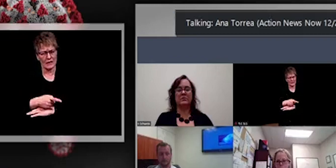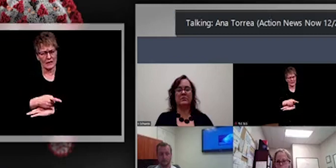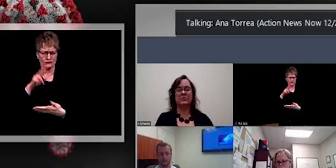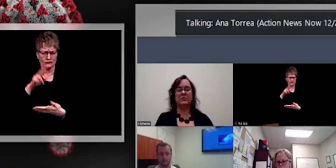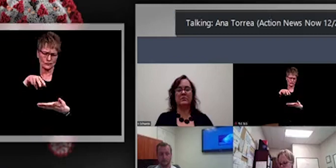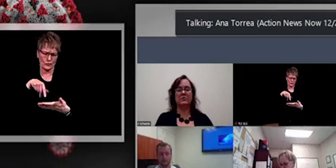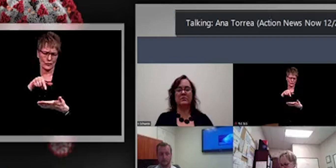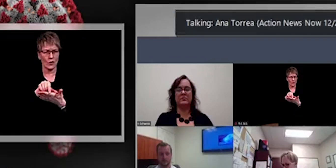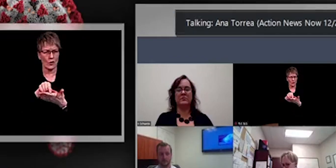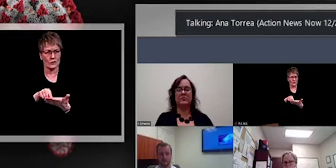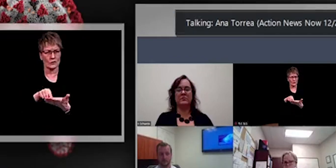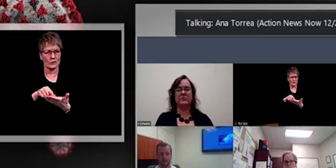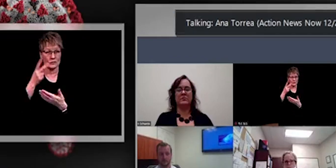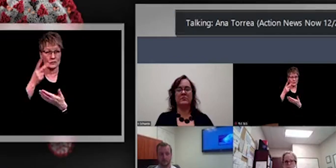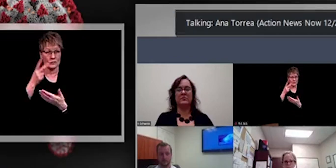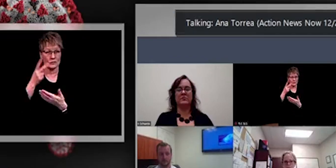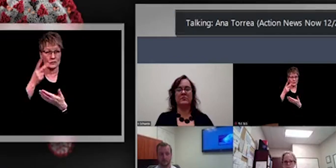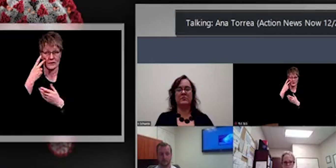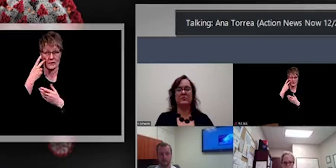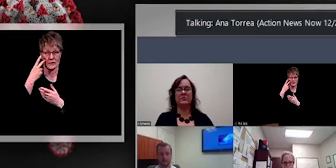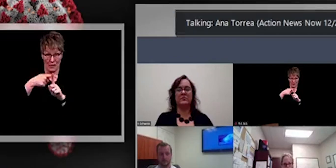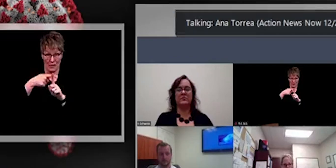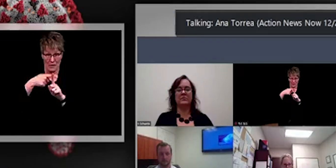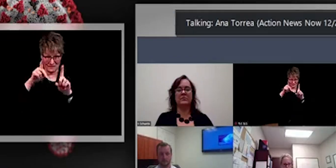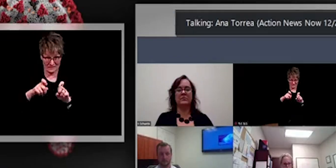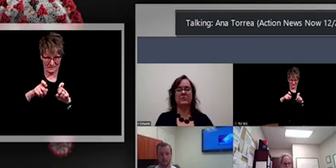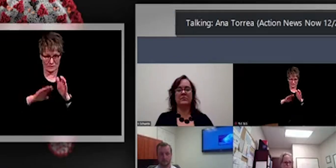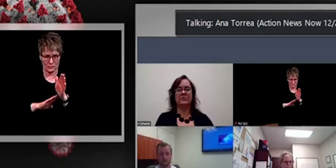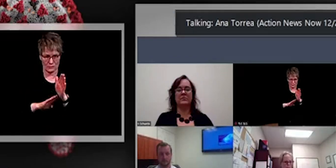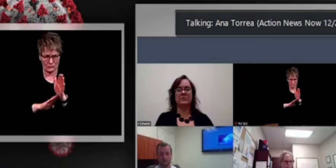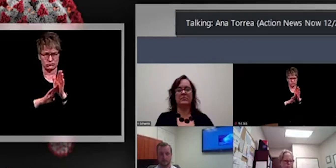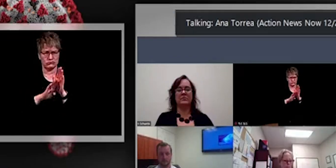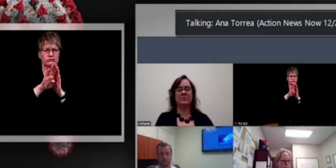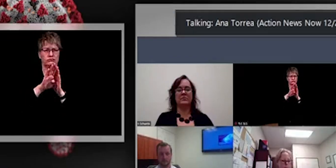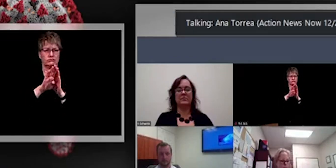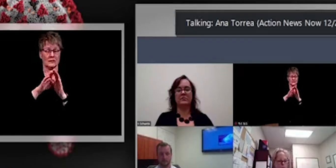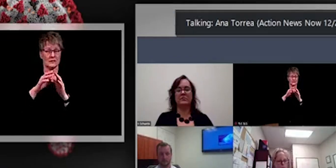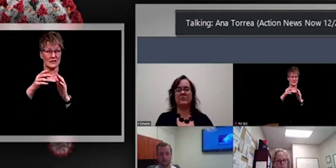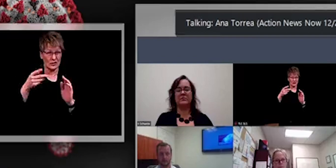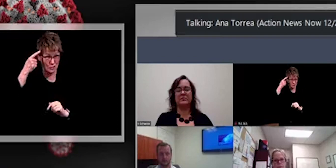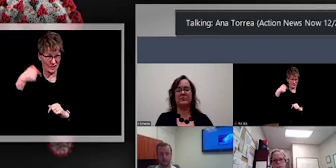can we see the field hospital possibly being set up here again in the county? Just want to know.